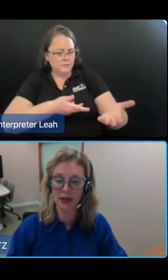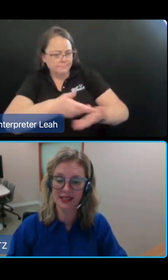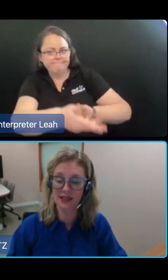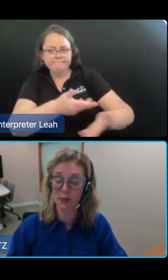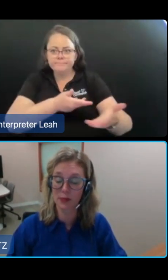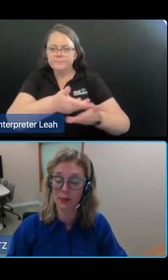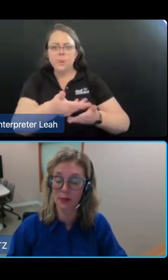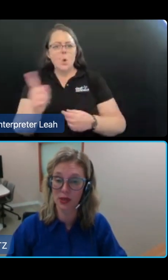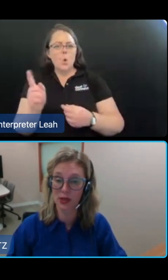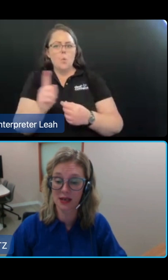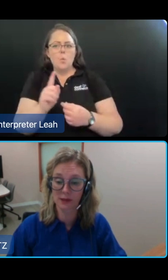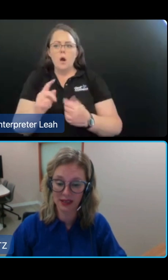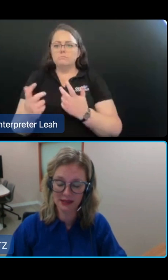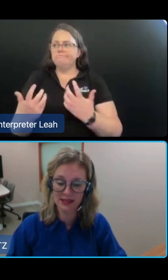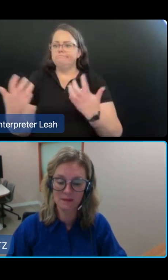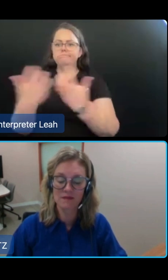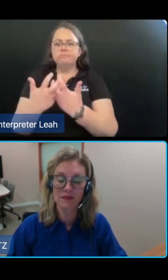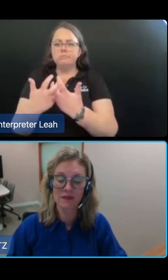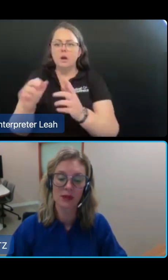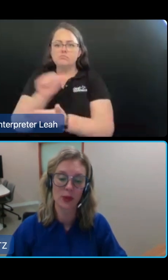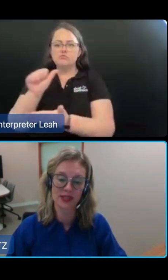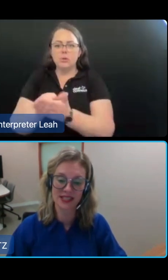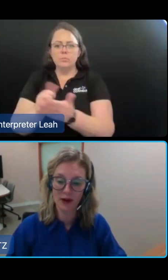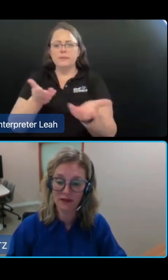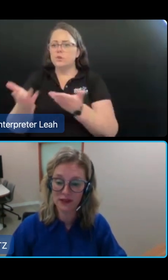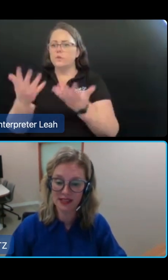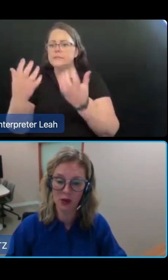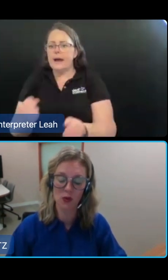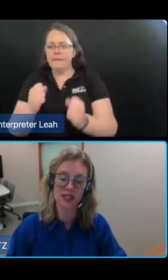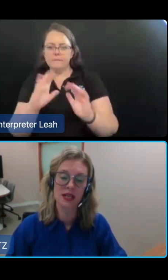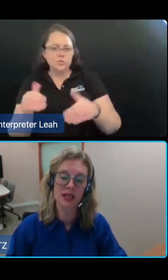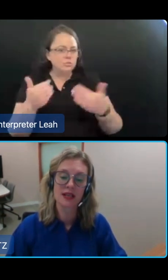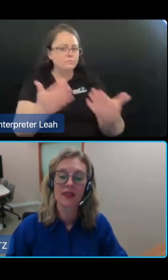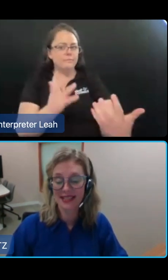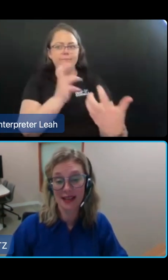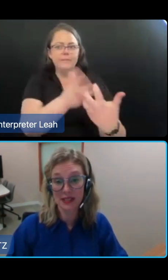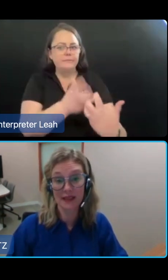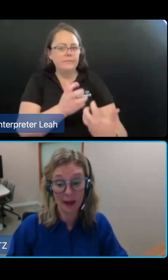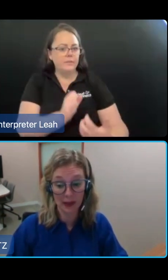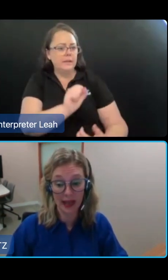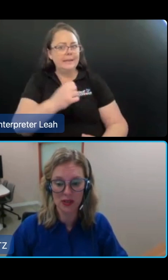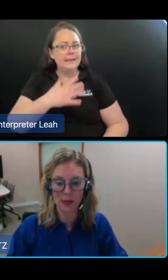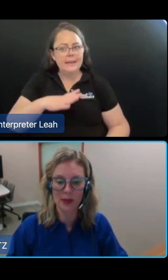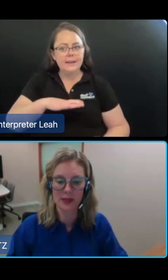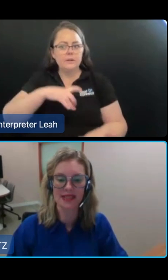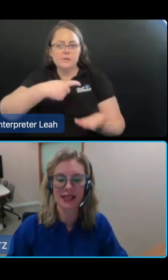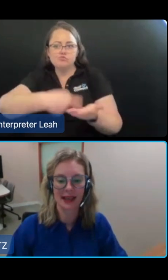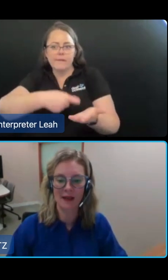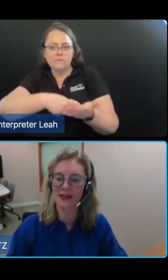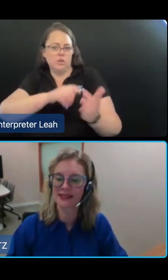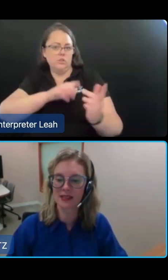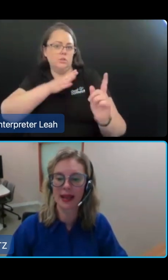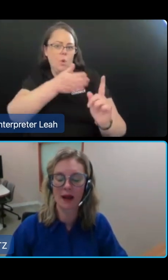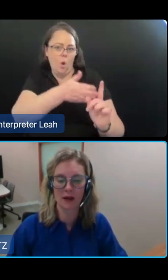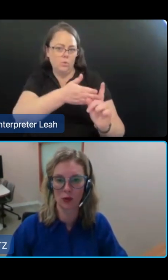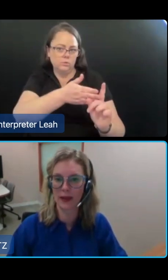that may assist the person to maintain independence, the person's preferences and goals, the next steps in the application process and